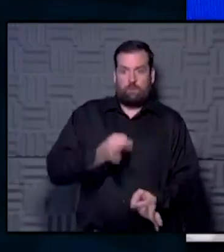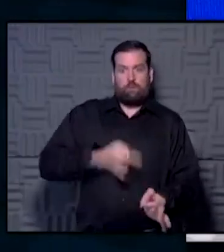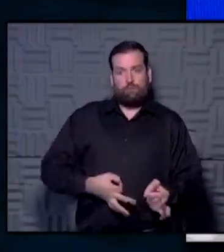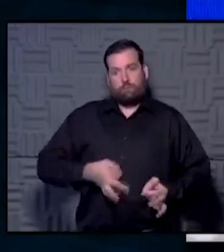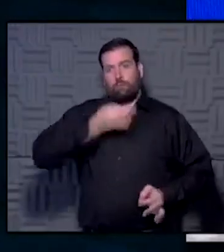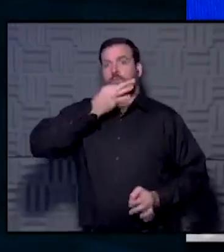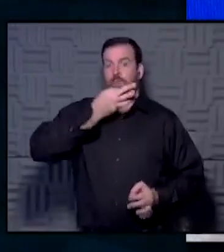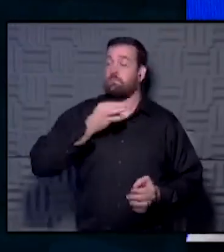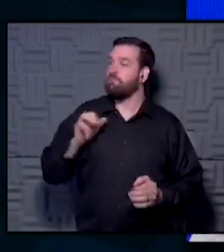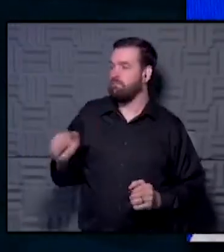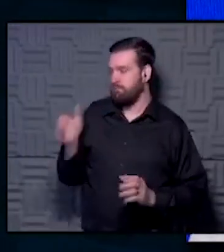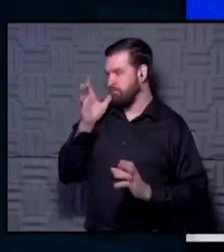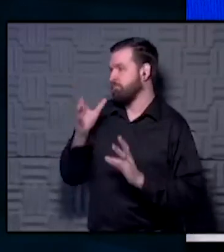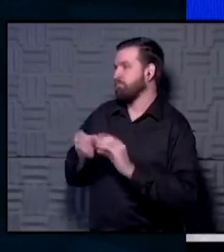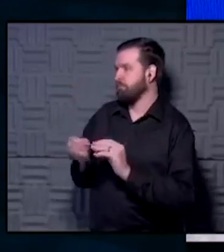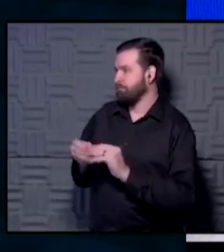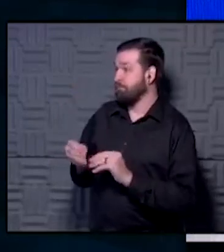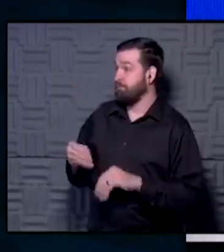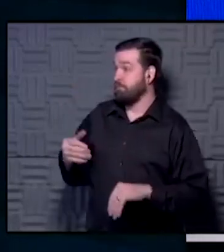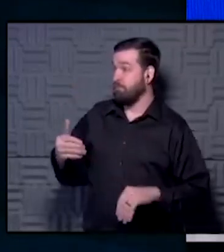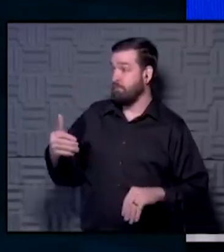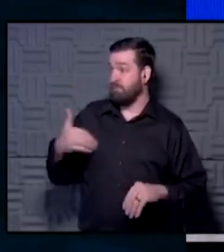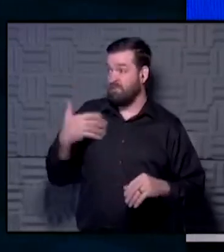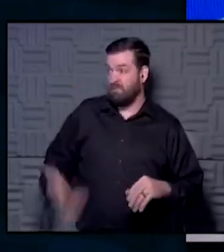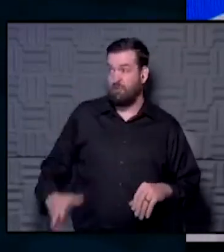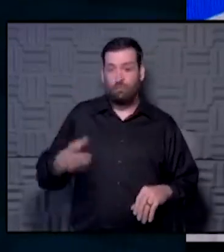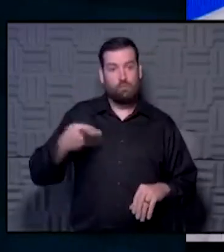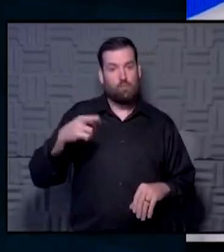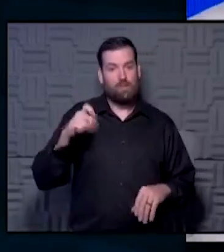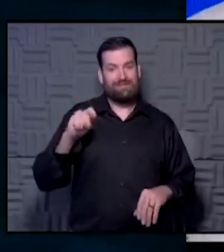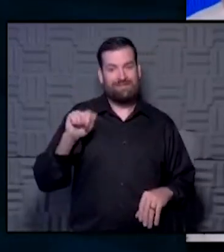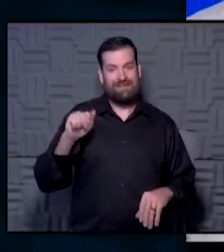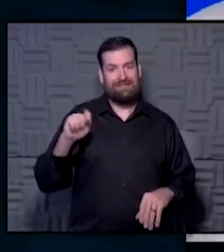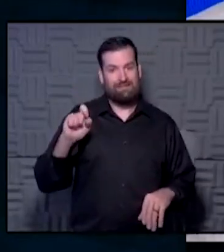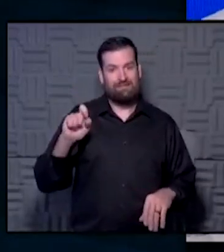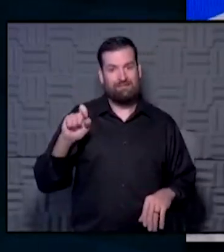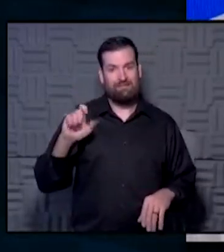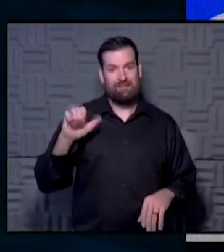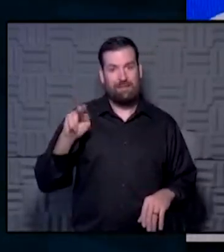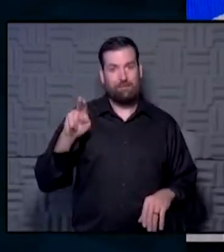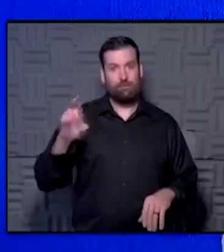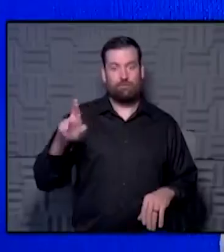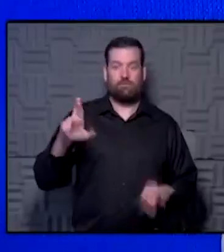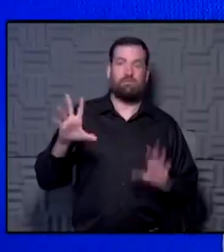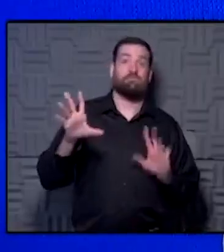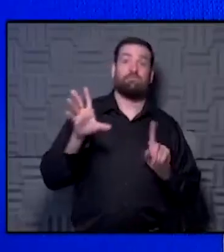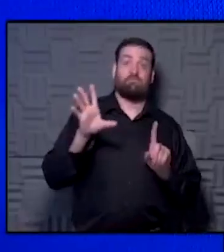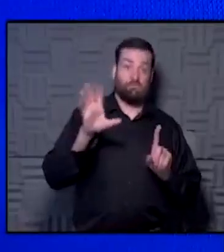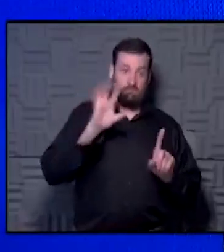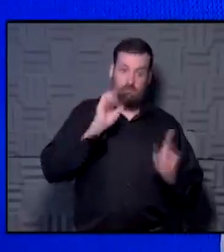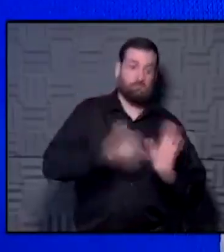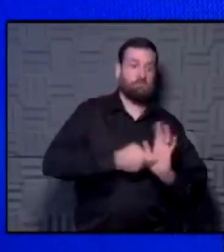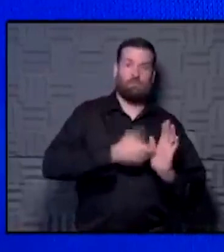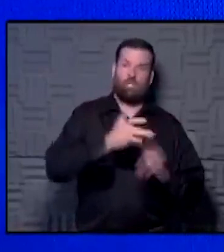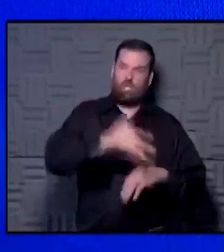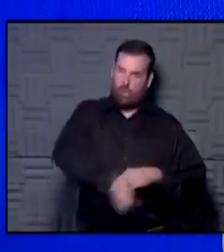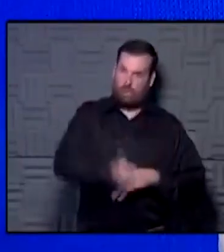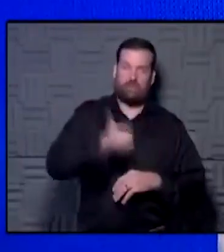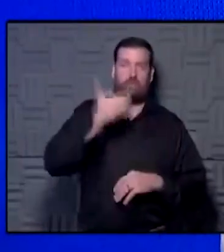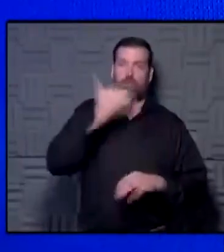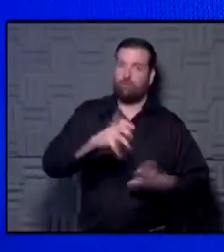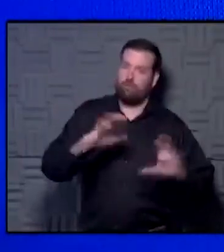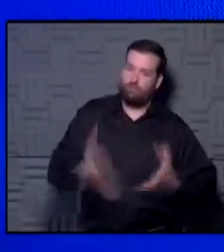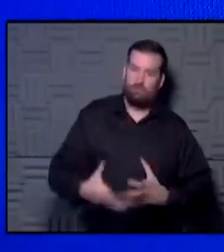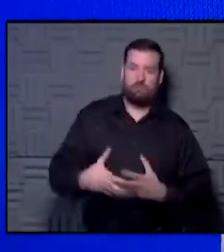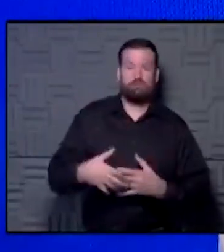Yeah, so, and I'll just tell you, I have prostate cancer. I've told you guys I've programmed this before. And caught it very early, fortunately, and a very good cohort.